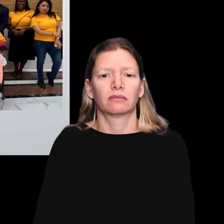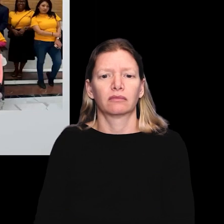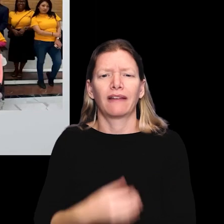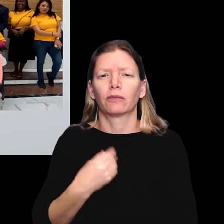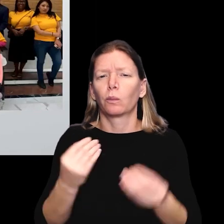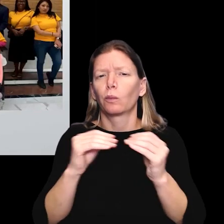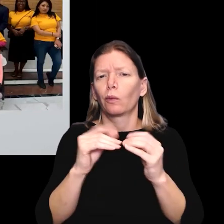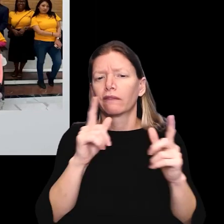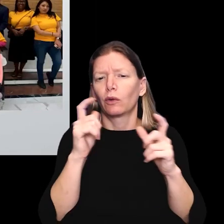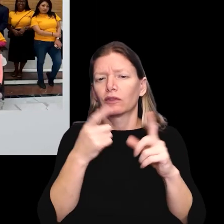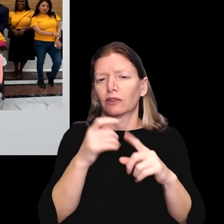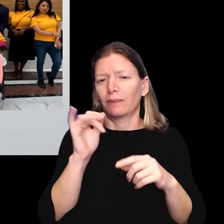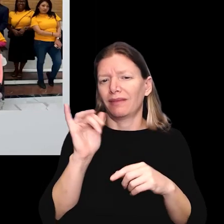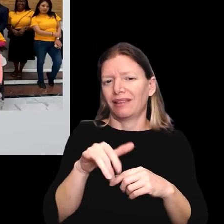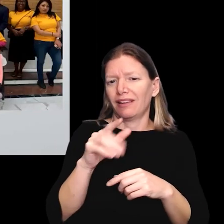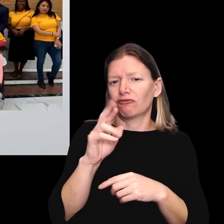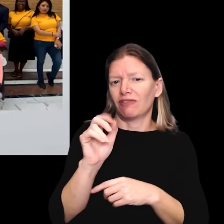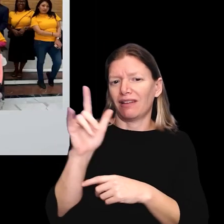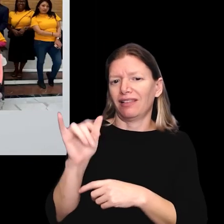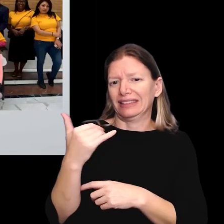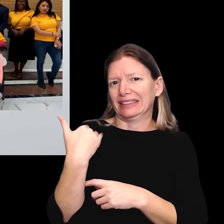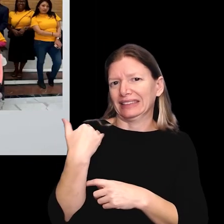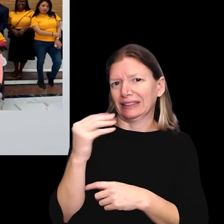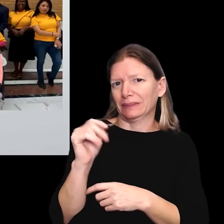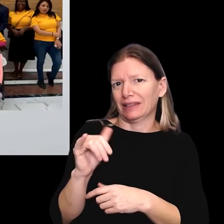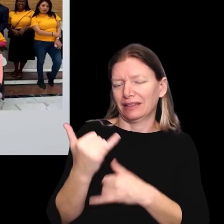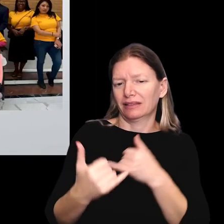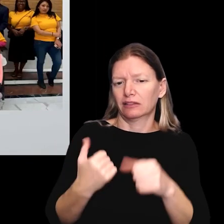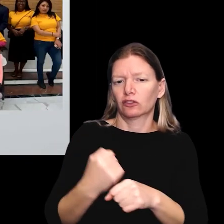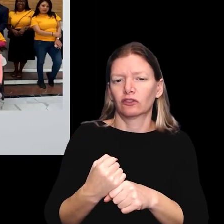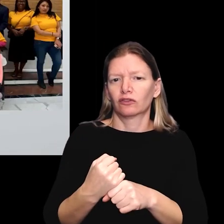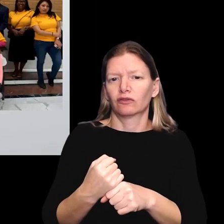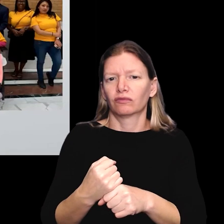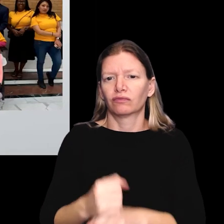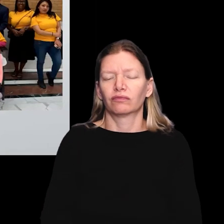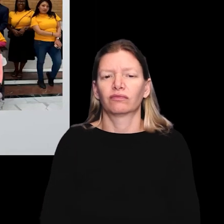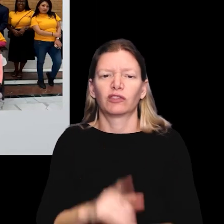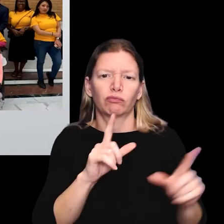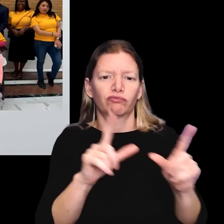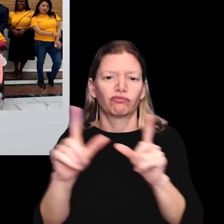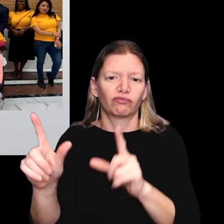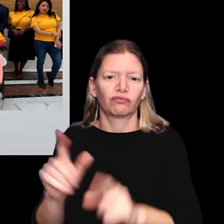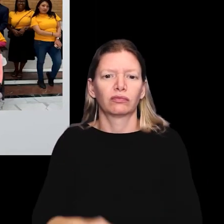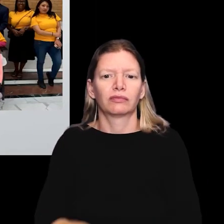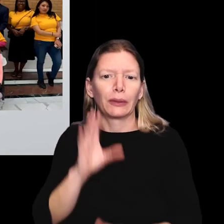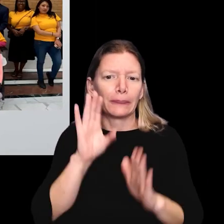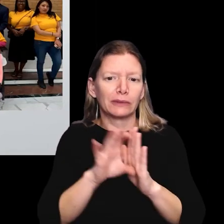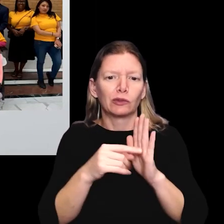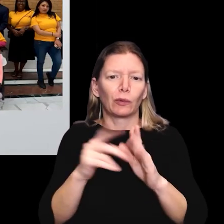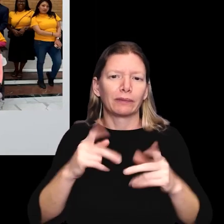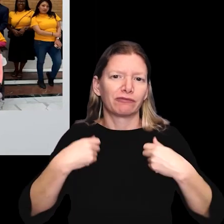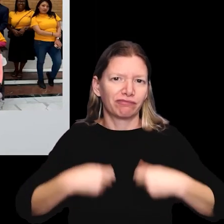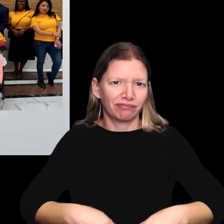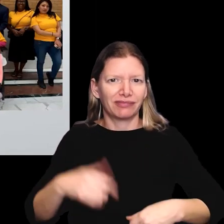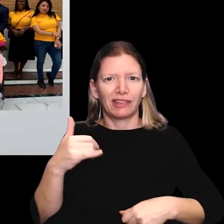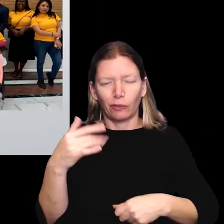And these are more photos from the caring force rally that we had most recently in May of this year. The images